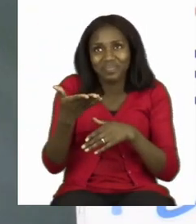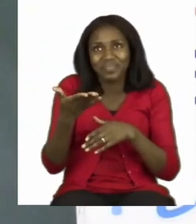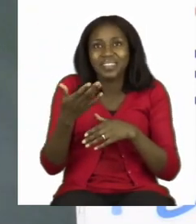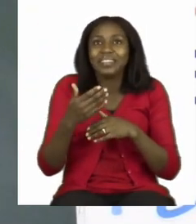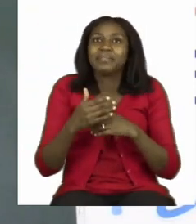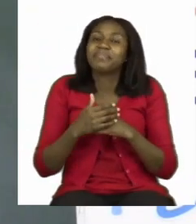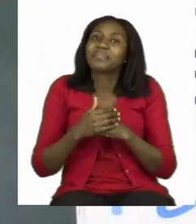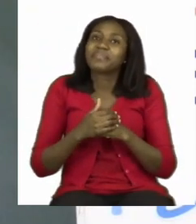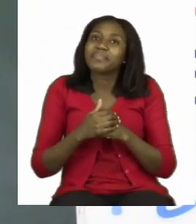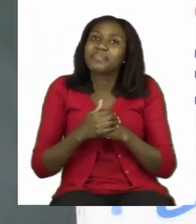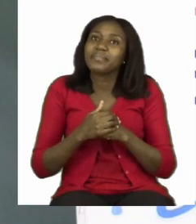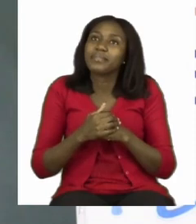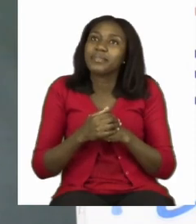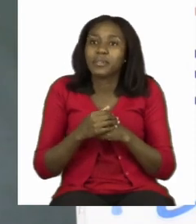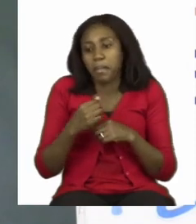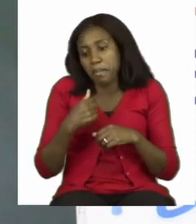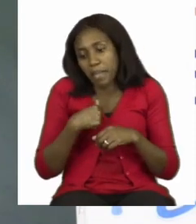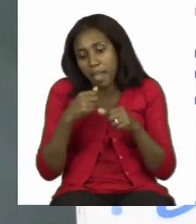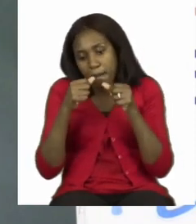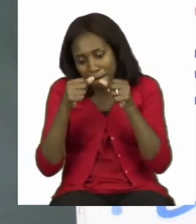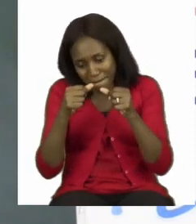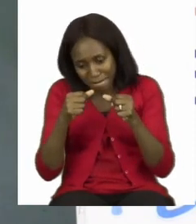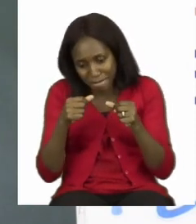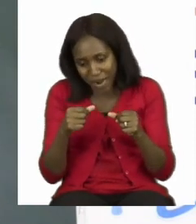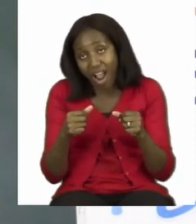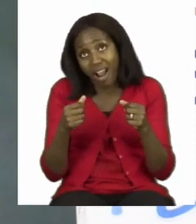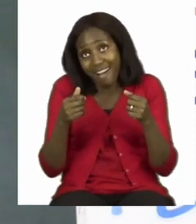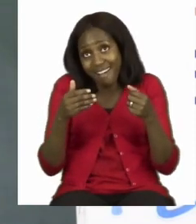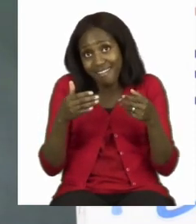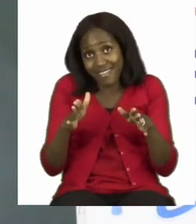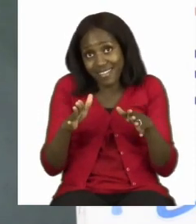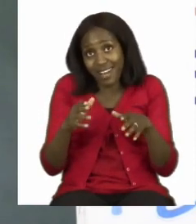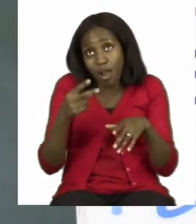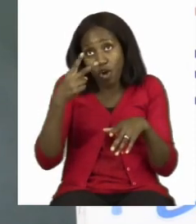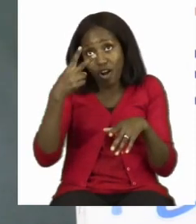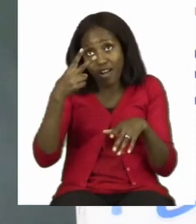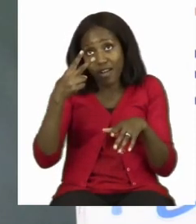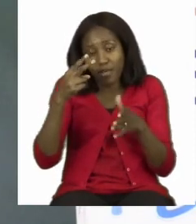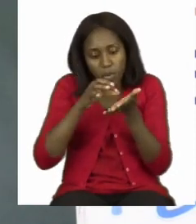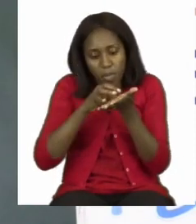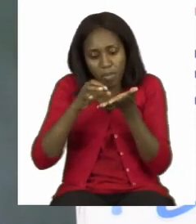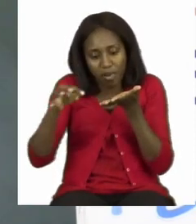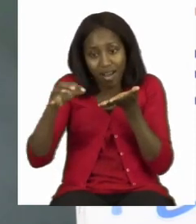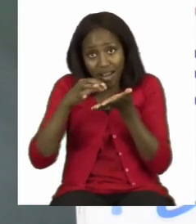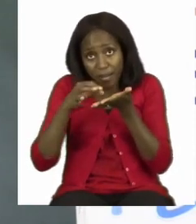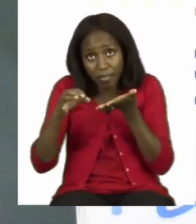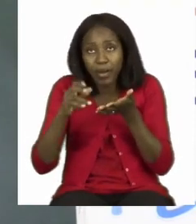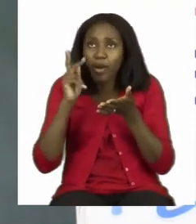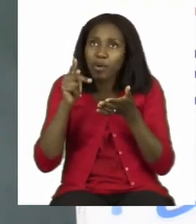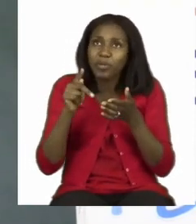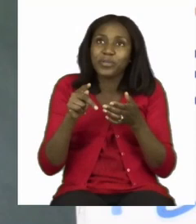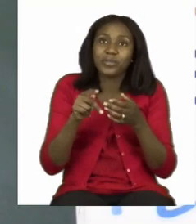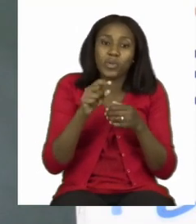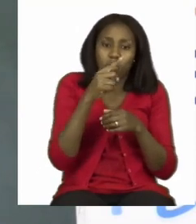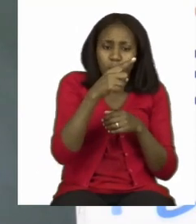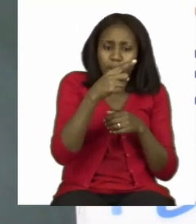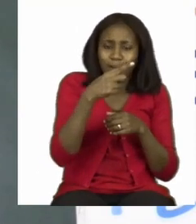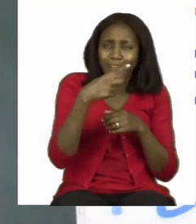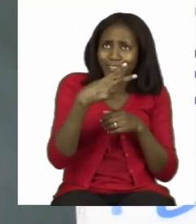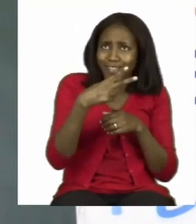So I have pasted my one, two seeds and then my one,